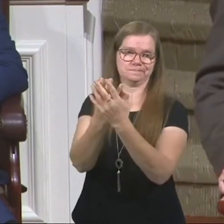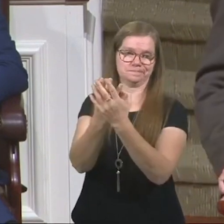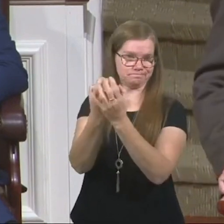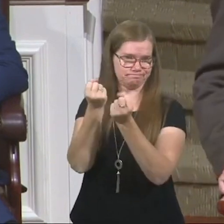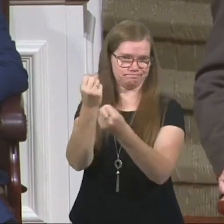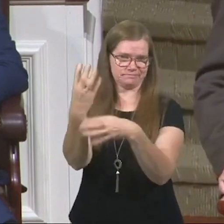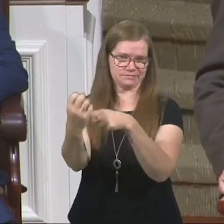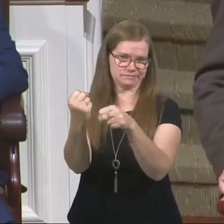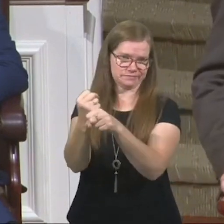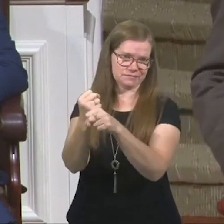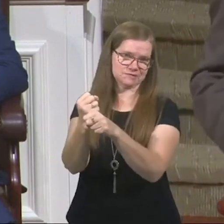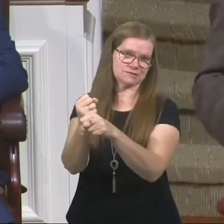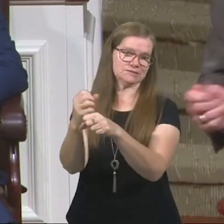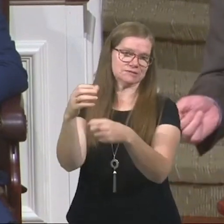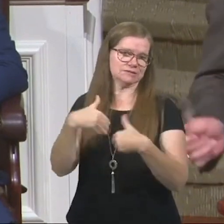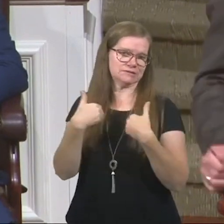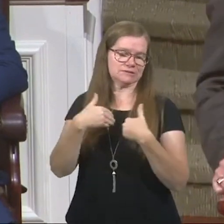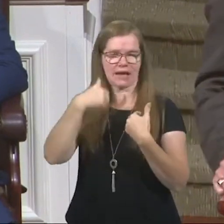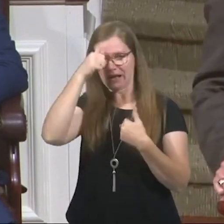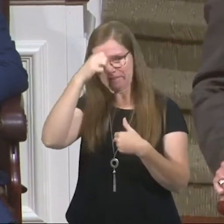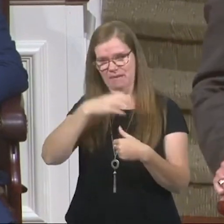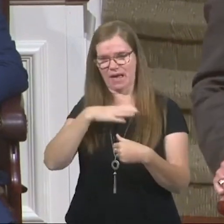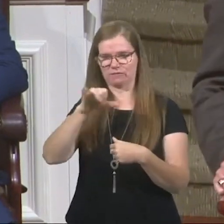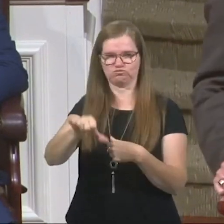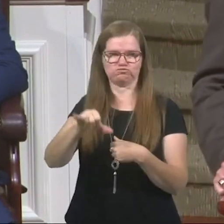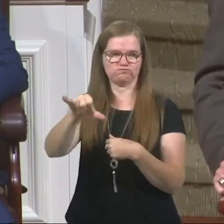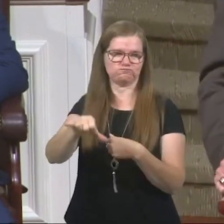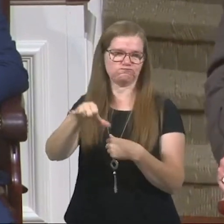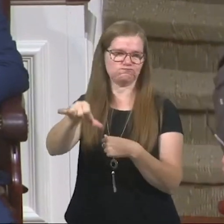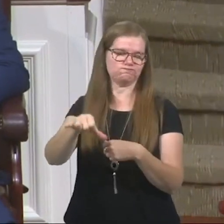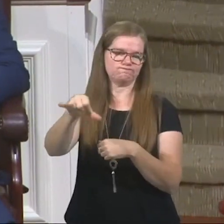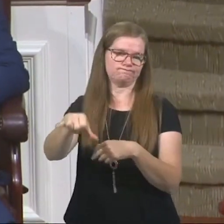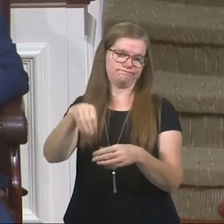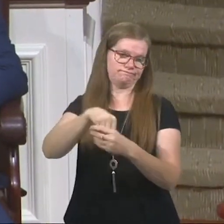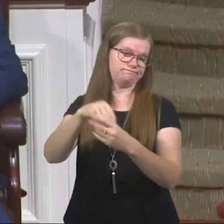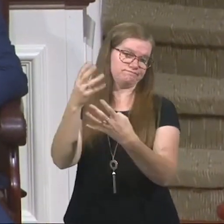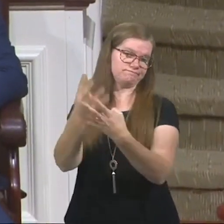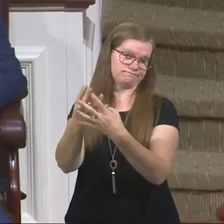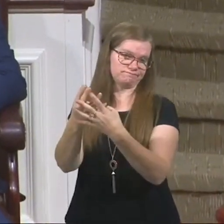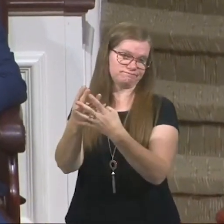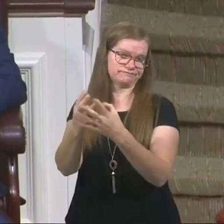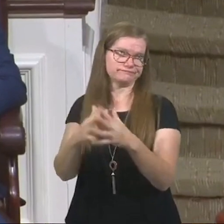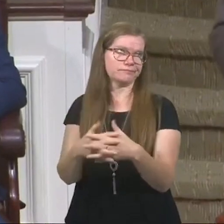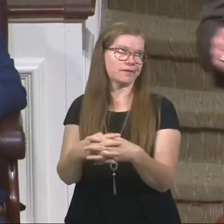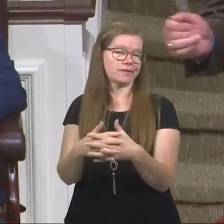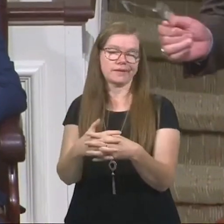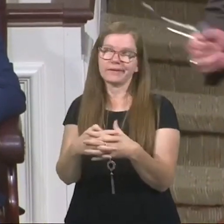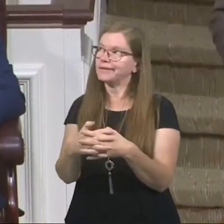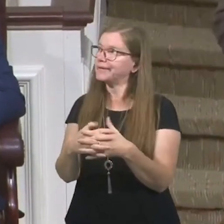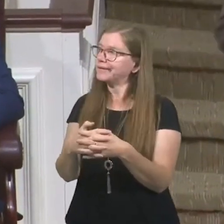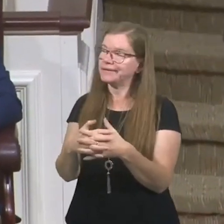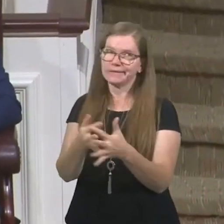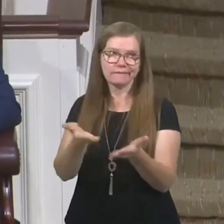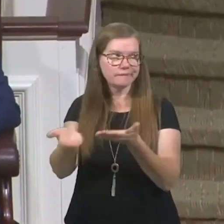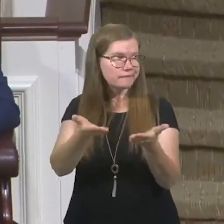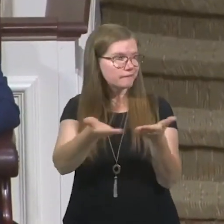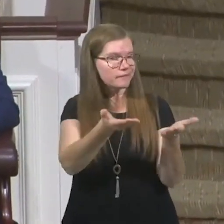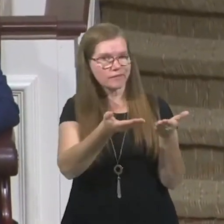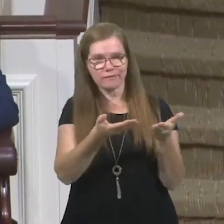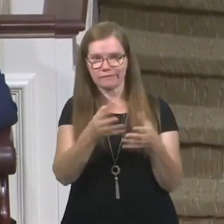years of his life as a young man. In his prime of his life, sitting in a prison cell, twiddling his thumbs and serving prison meals.